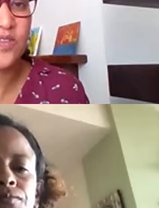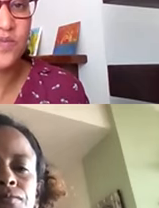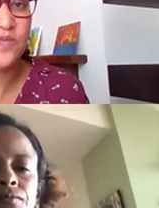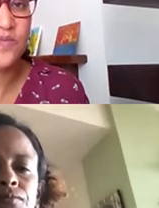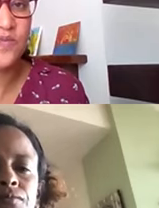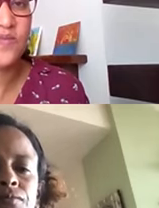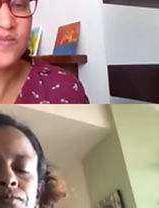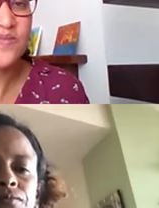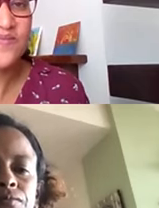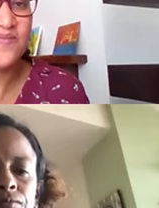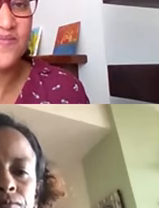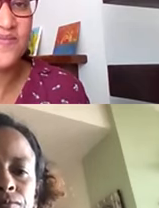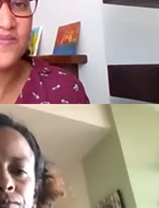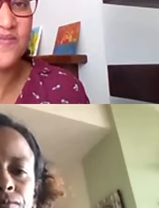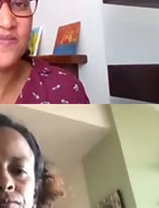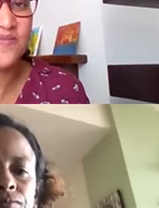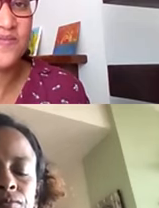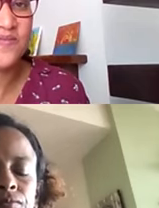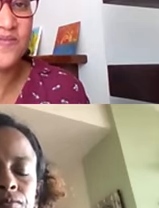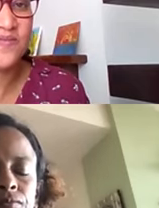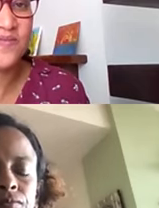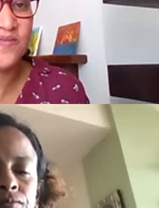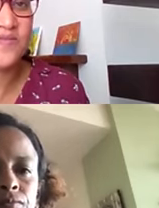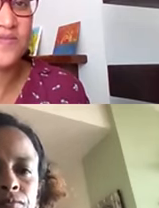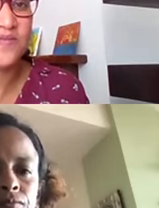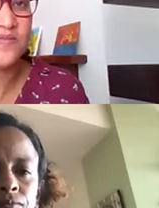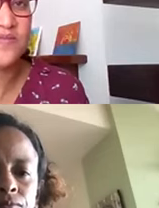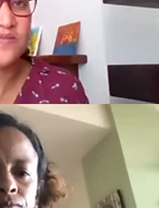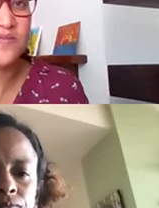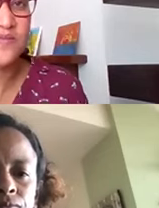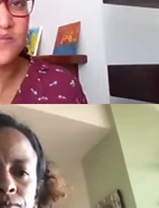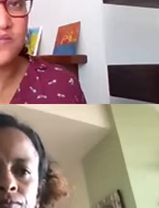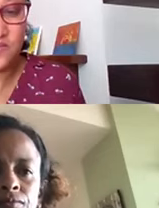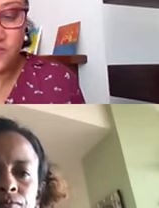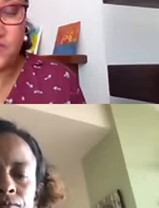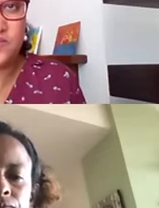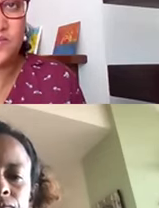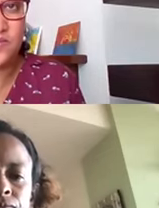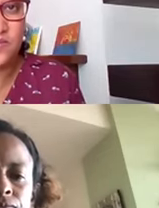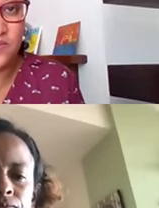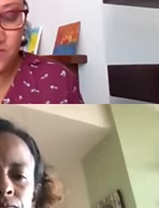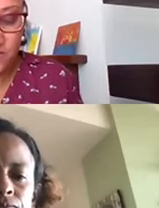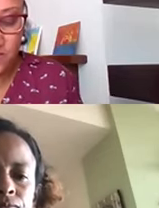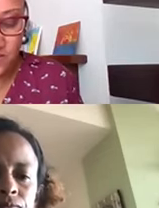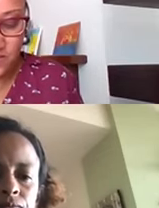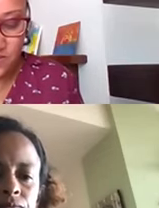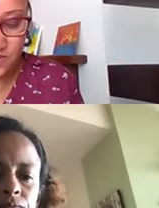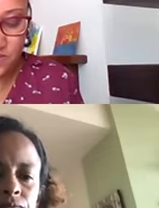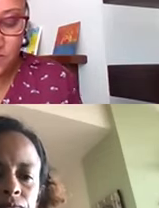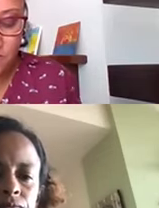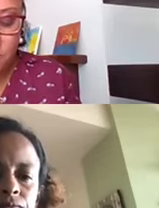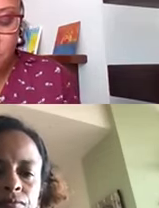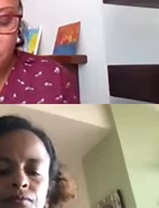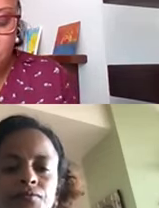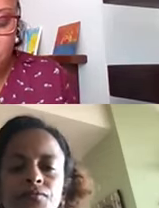that in my, in my presentation, you know, it's, it's the power. One race becomes so powerful.